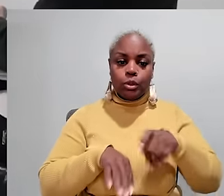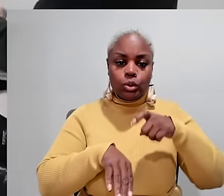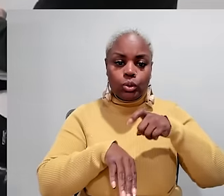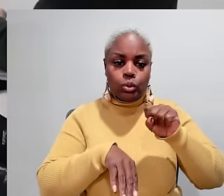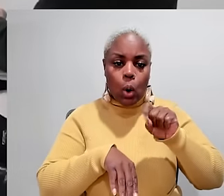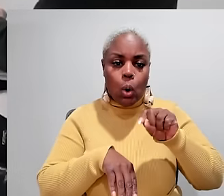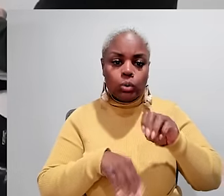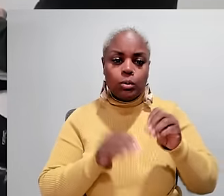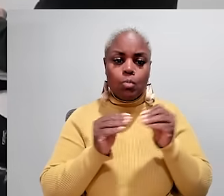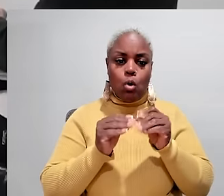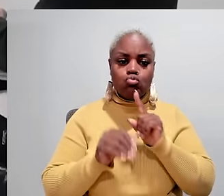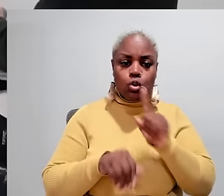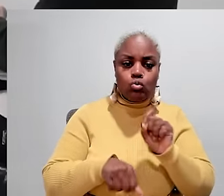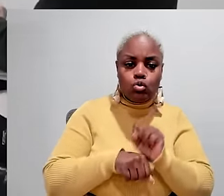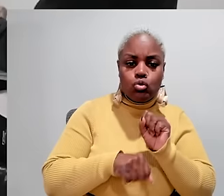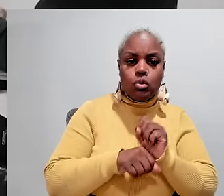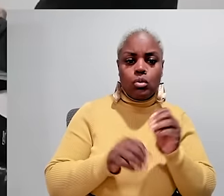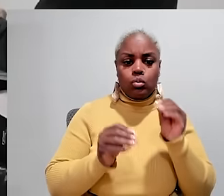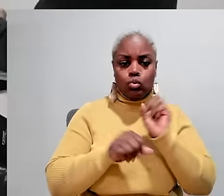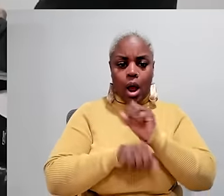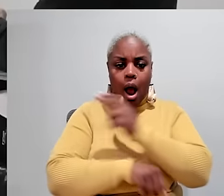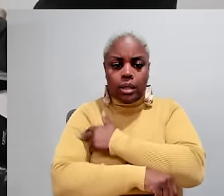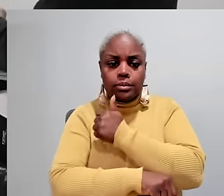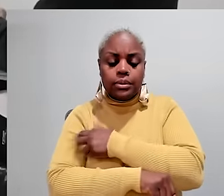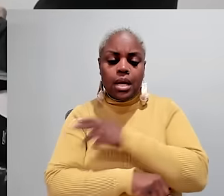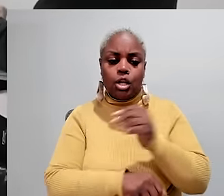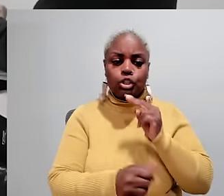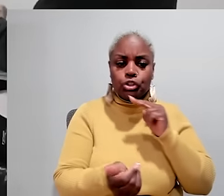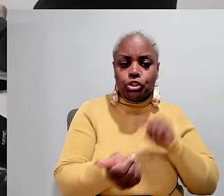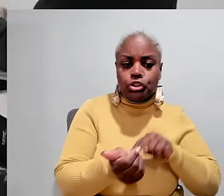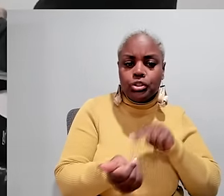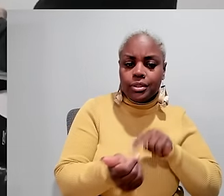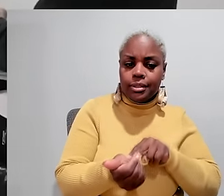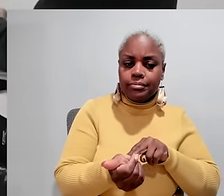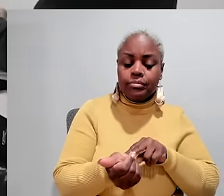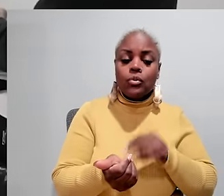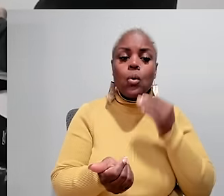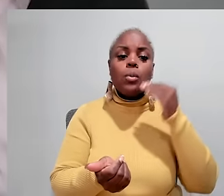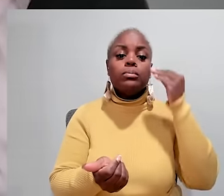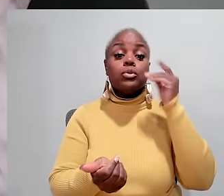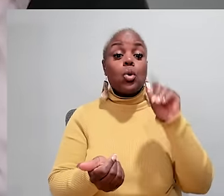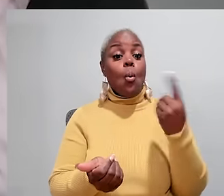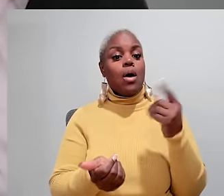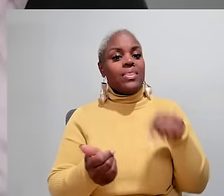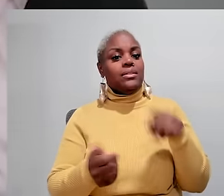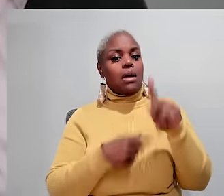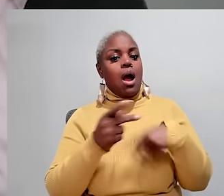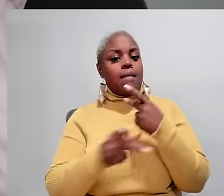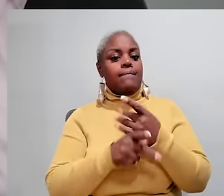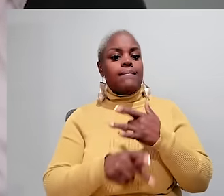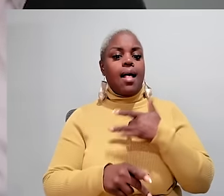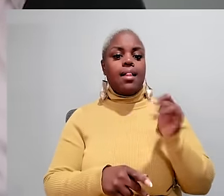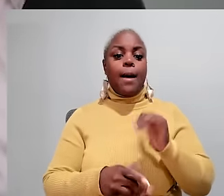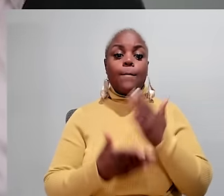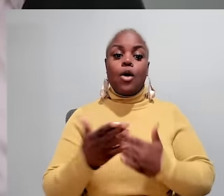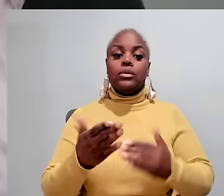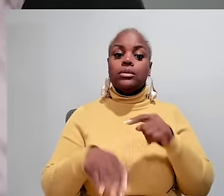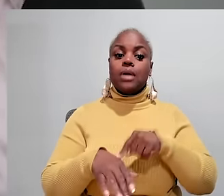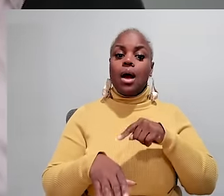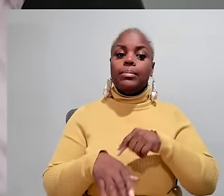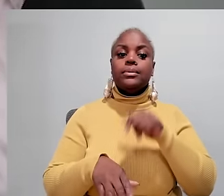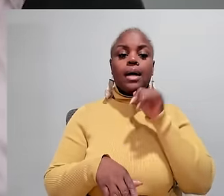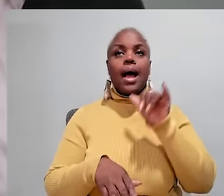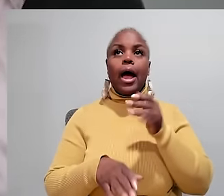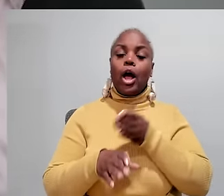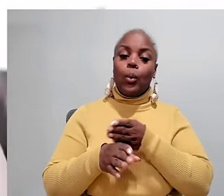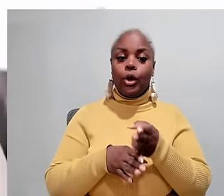this is more of a resume filler or a stepping stone to more real work such as working in hospitals